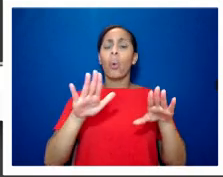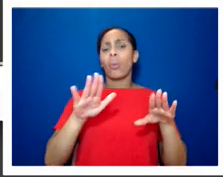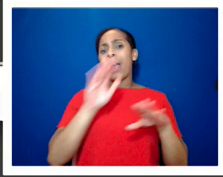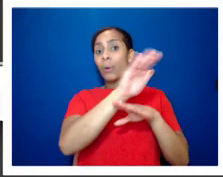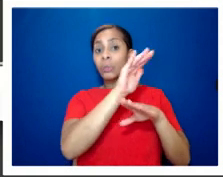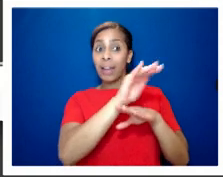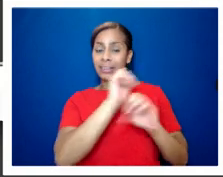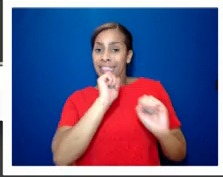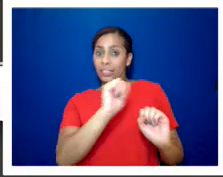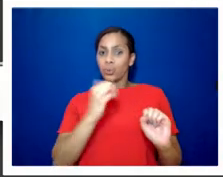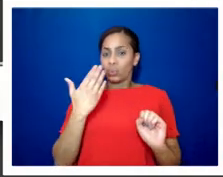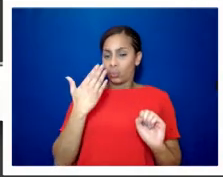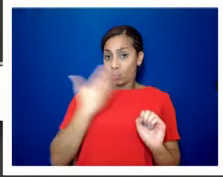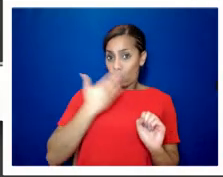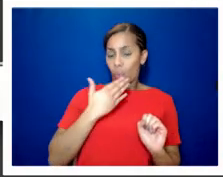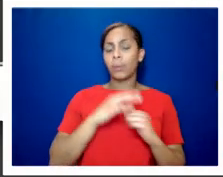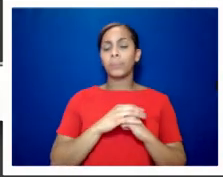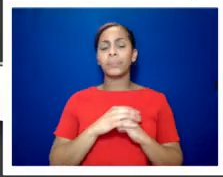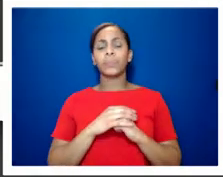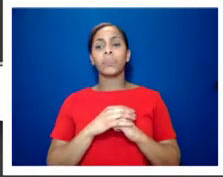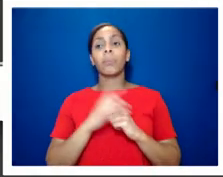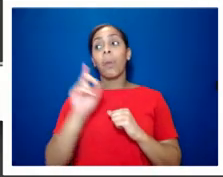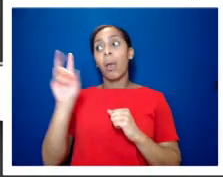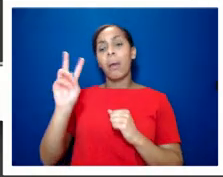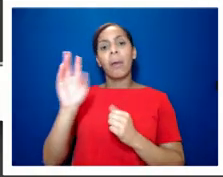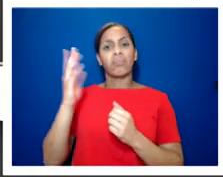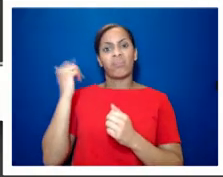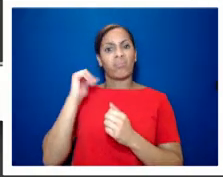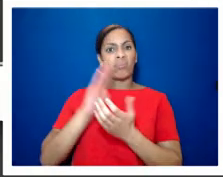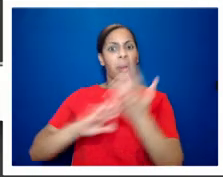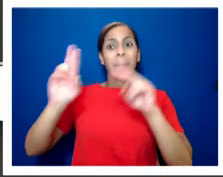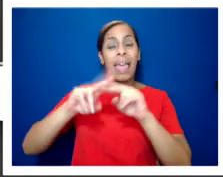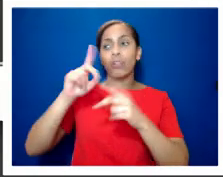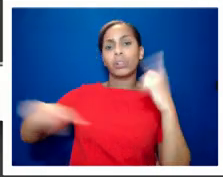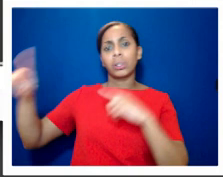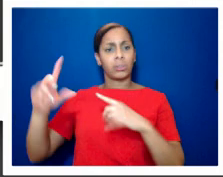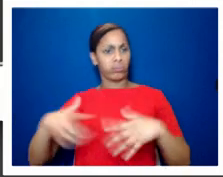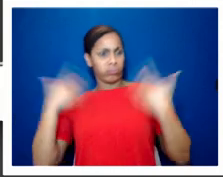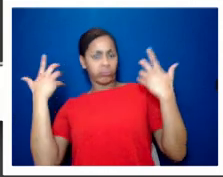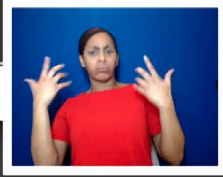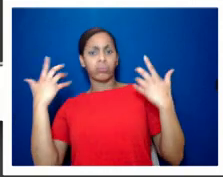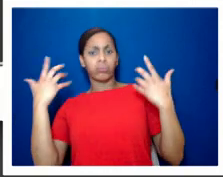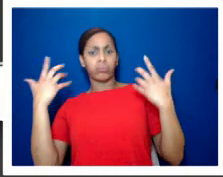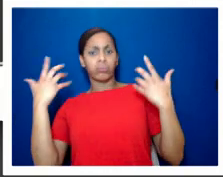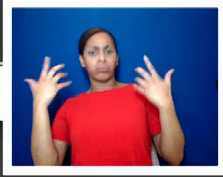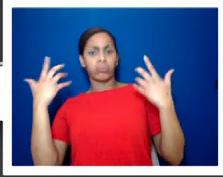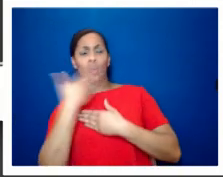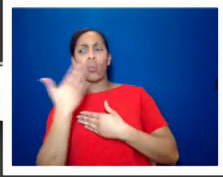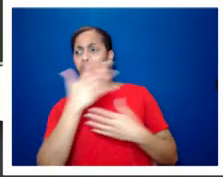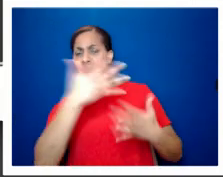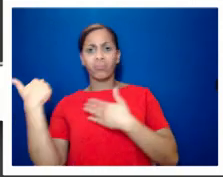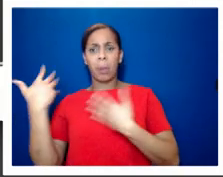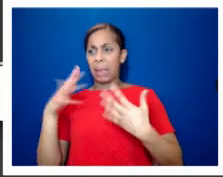and in 2019 parents withdrew about 600 children from the school for a day and there were crowds of protesters